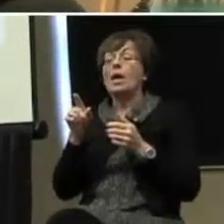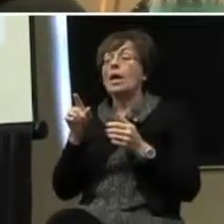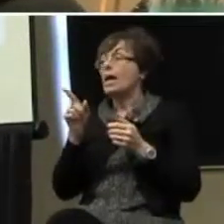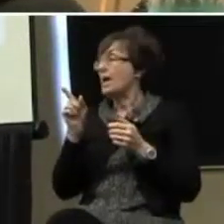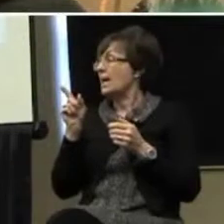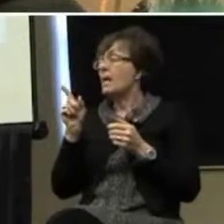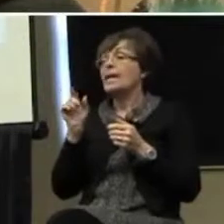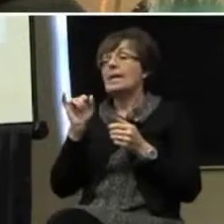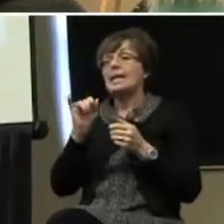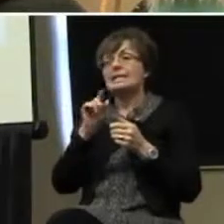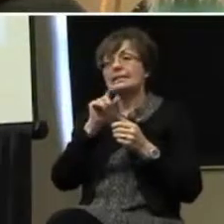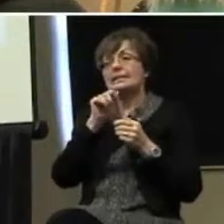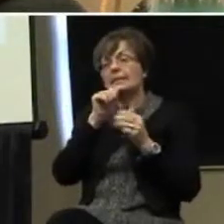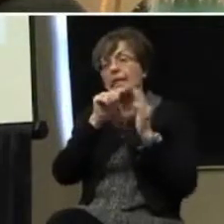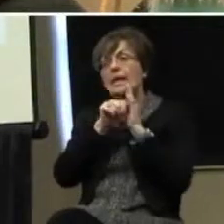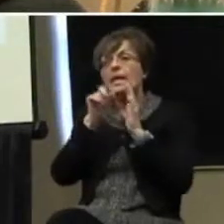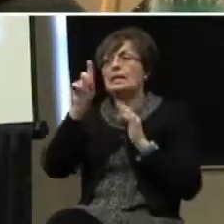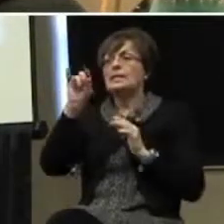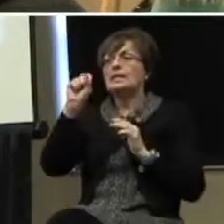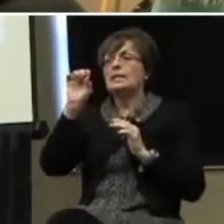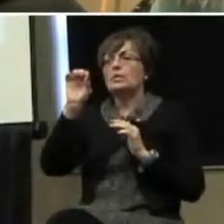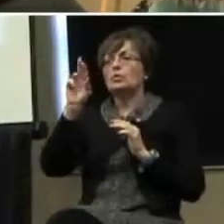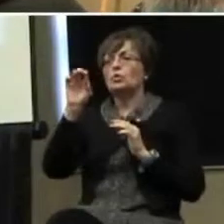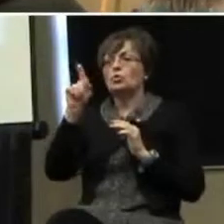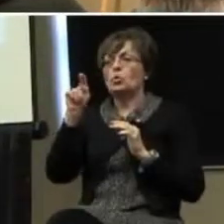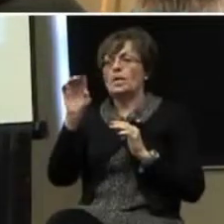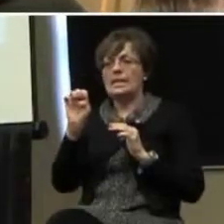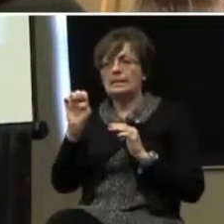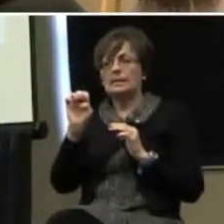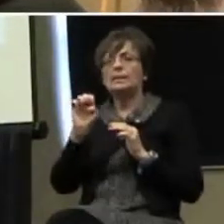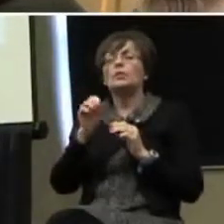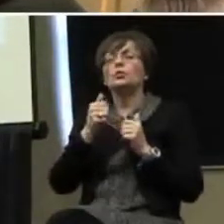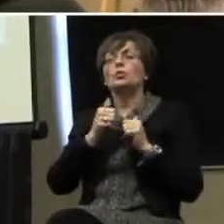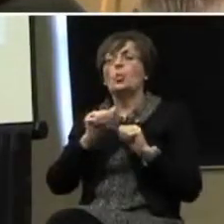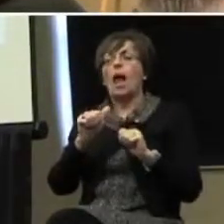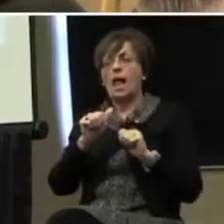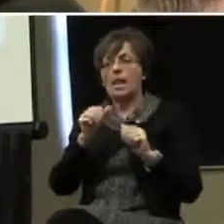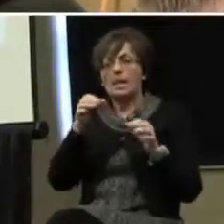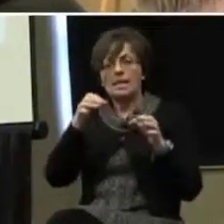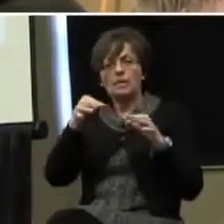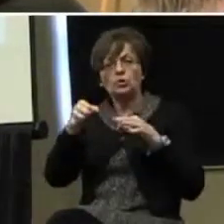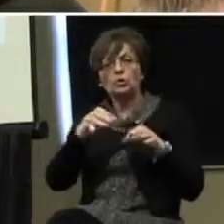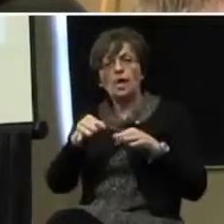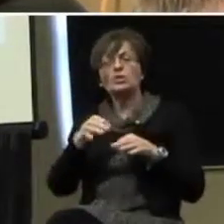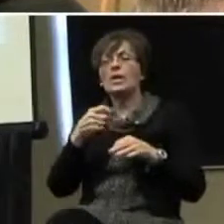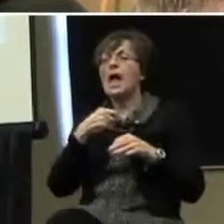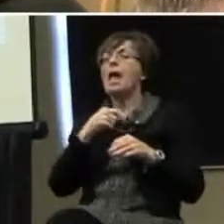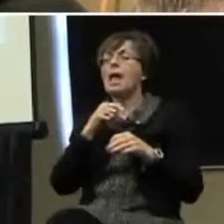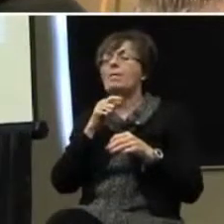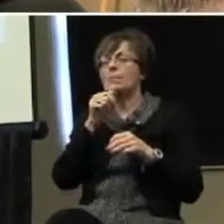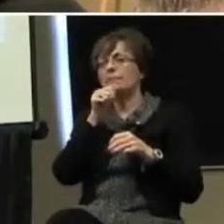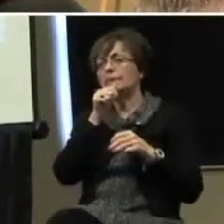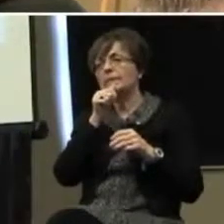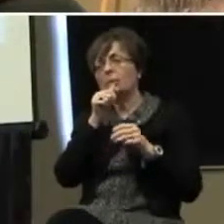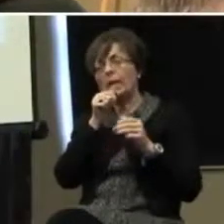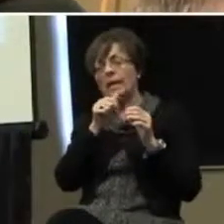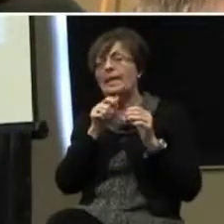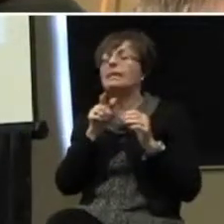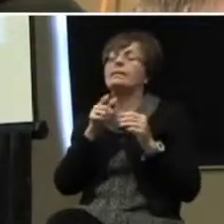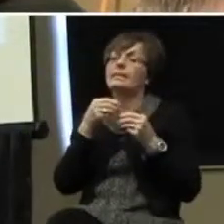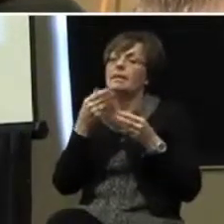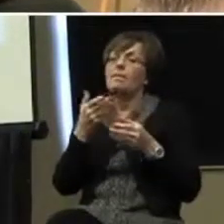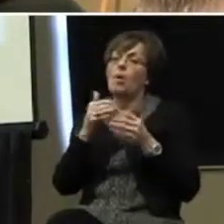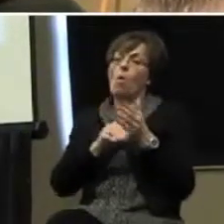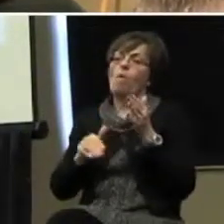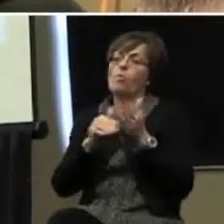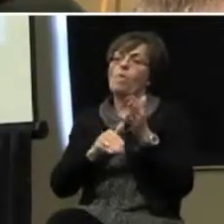becomes discrete trial instruction is I'm discreetly and repetitively giving her the same trial over and over